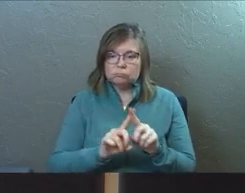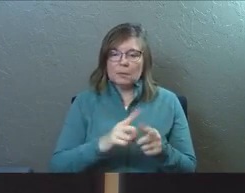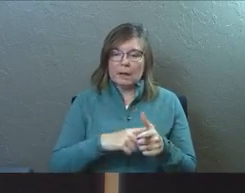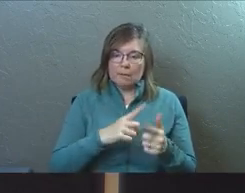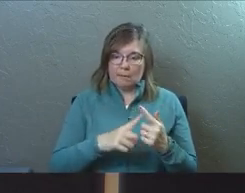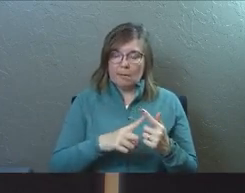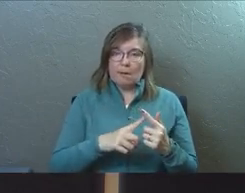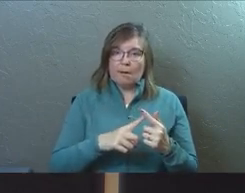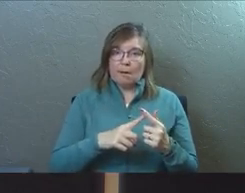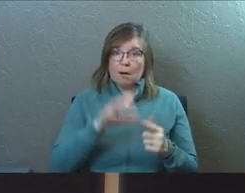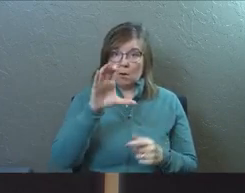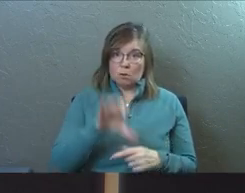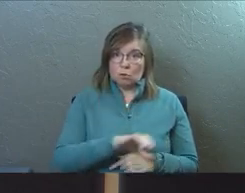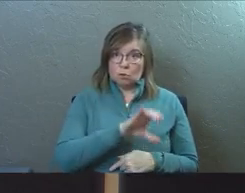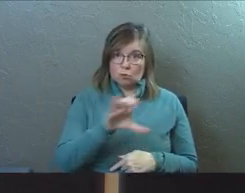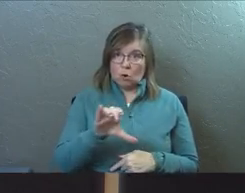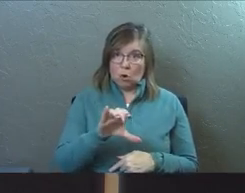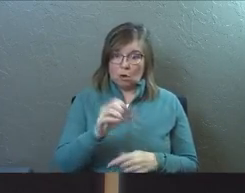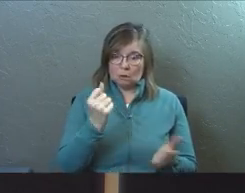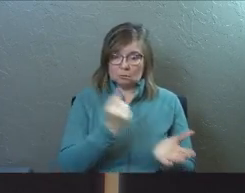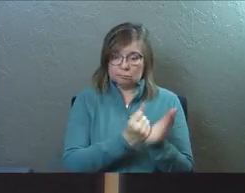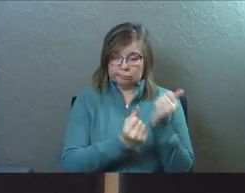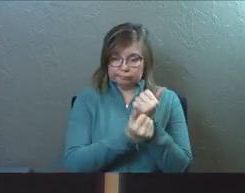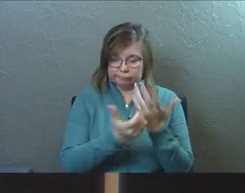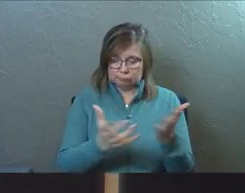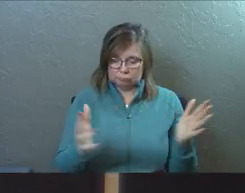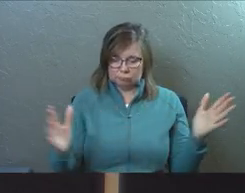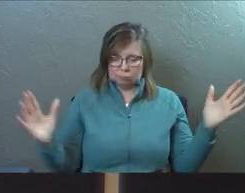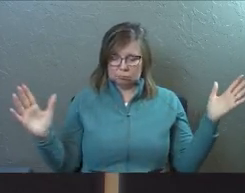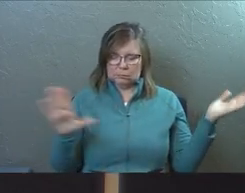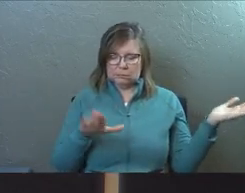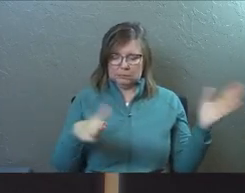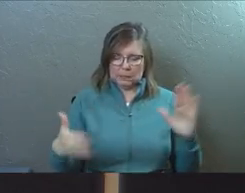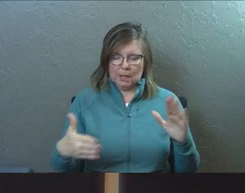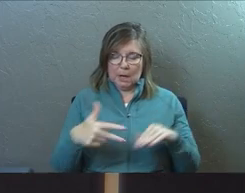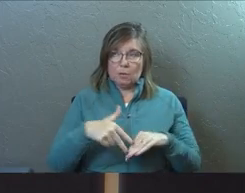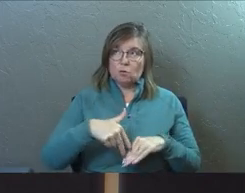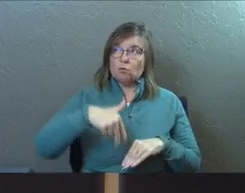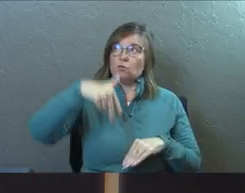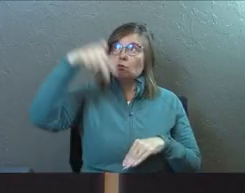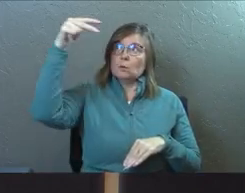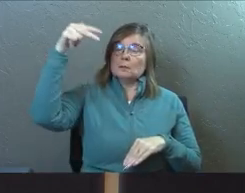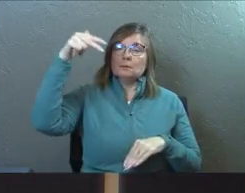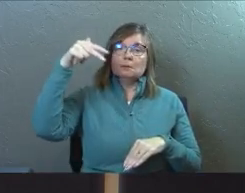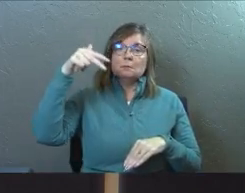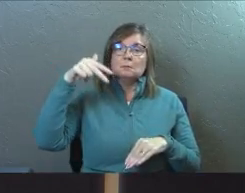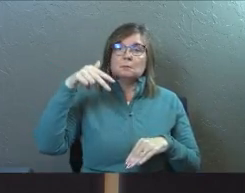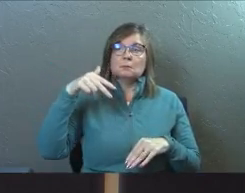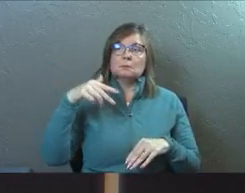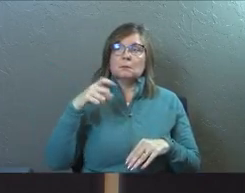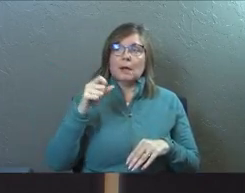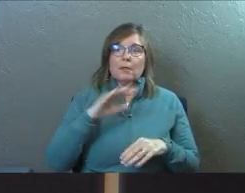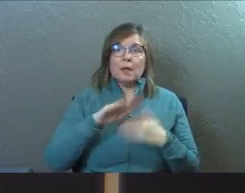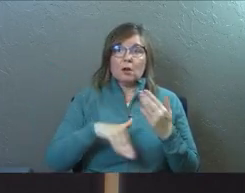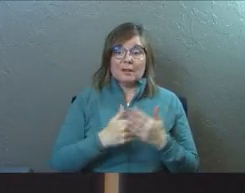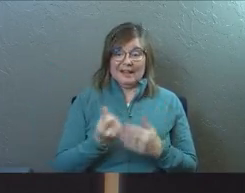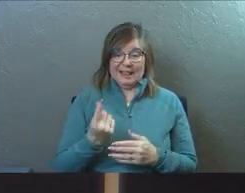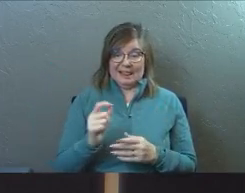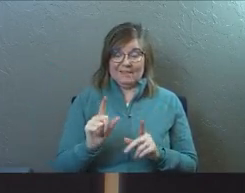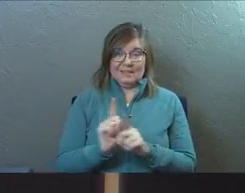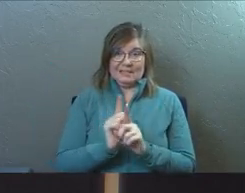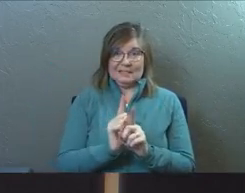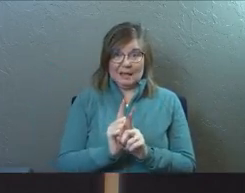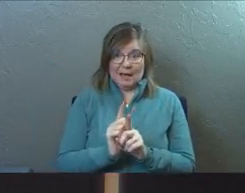cross for our sins, if you remember that. And he was risen from the dead. And he ascended into heaven. And he set loose these 11